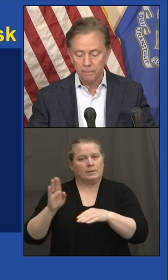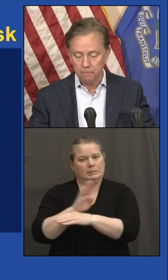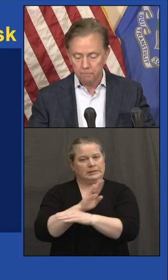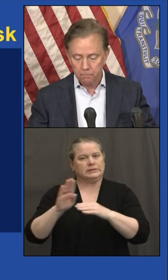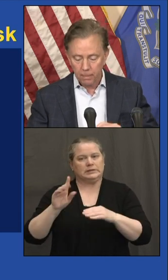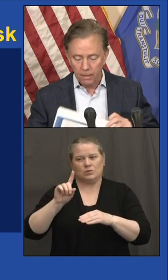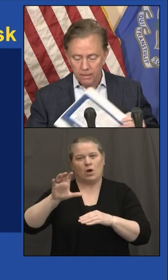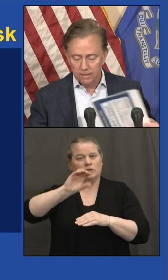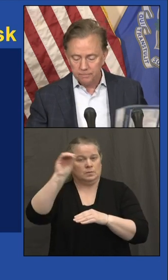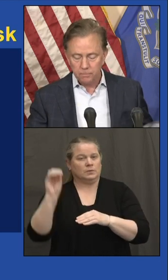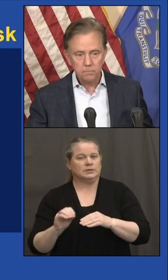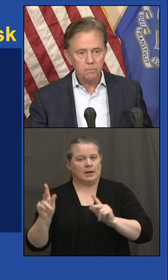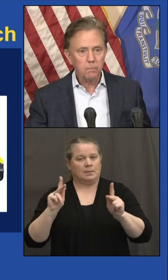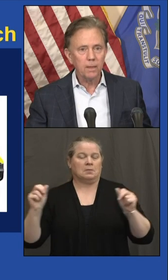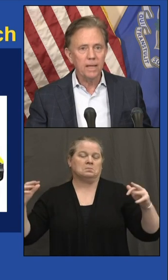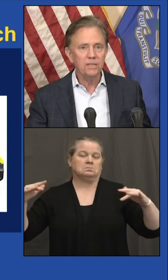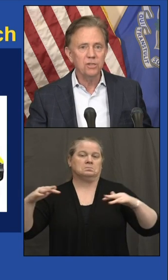Friday.